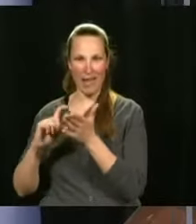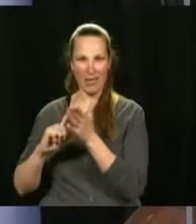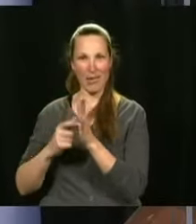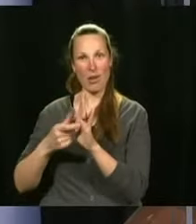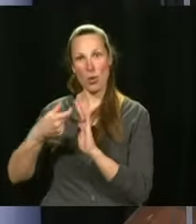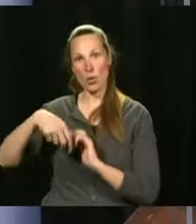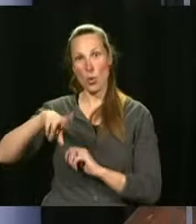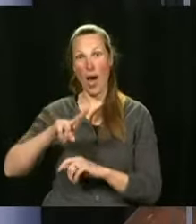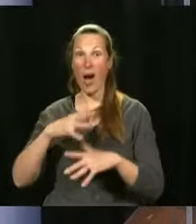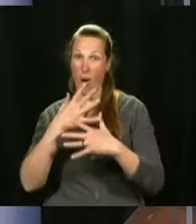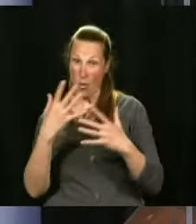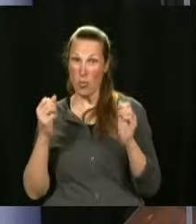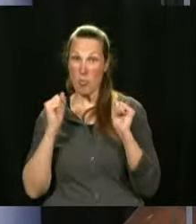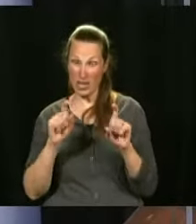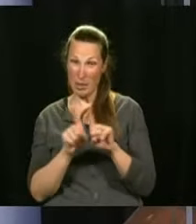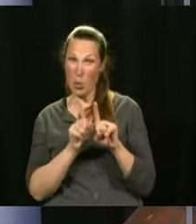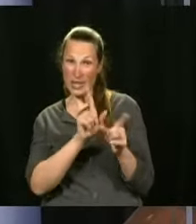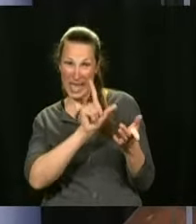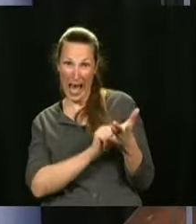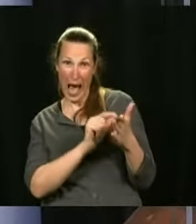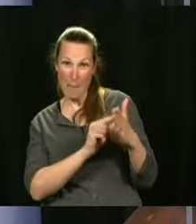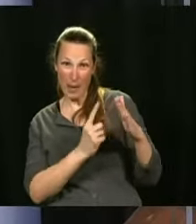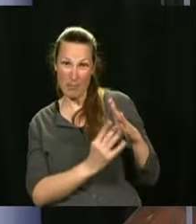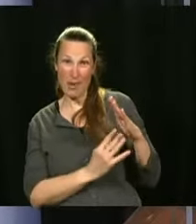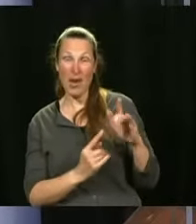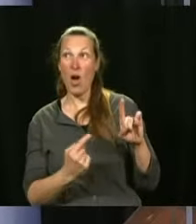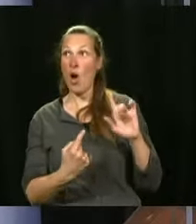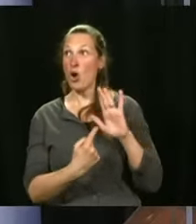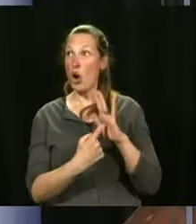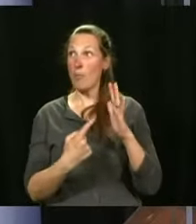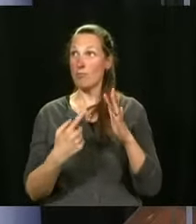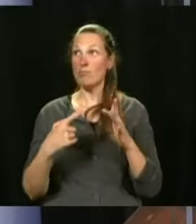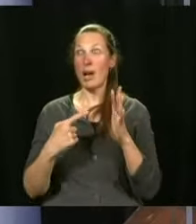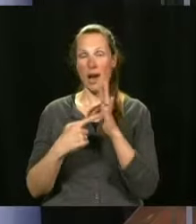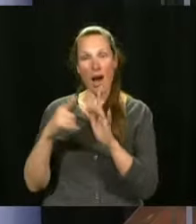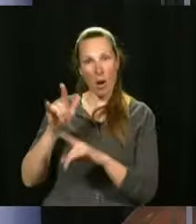kind of like what we do with a boarding pass for a plane